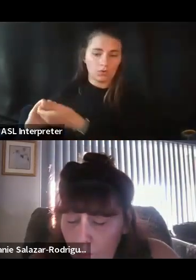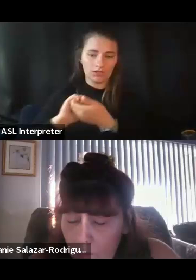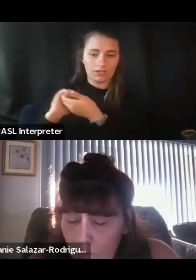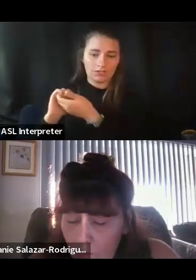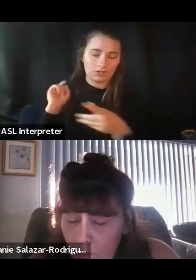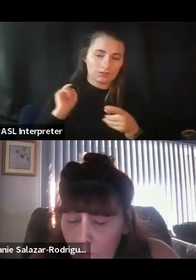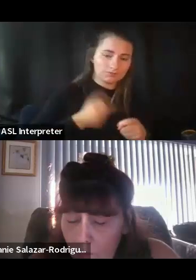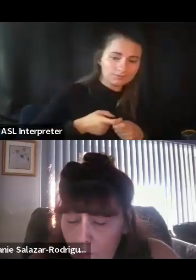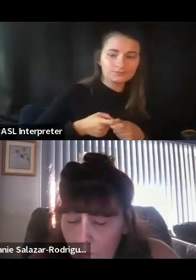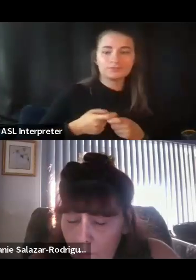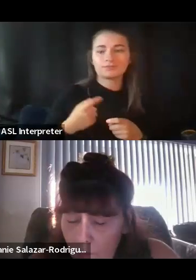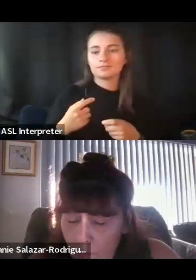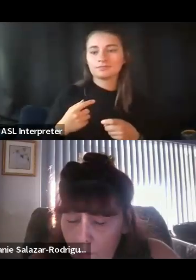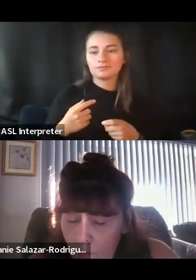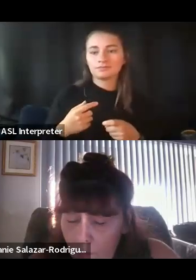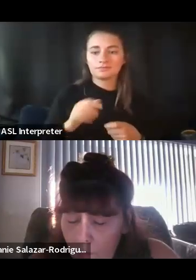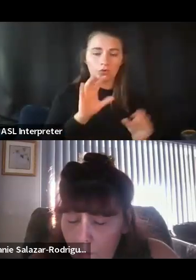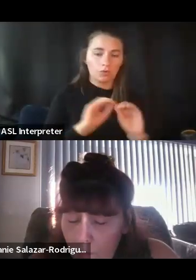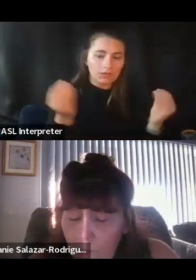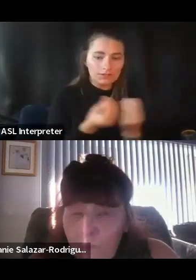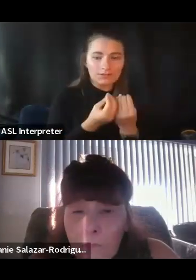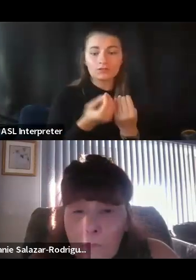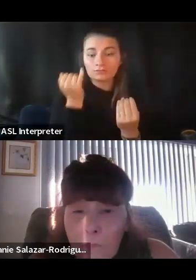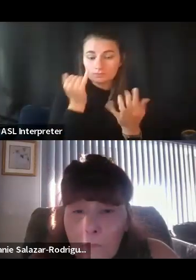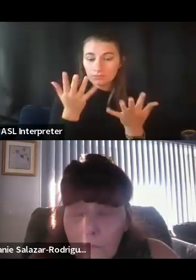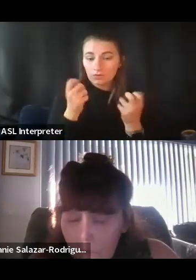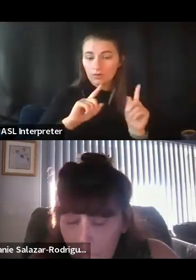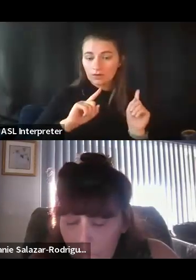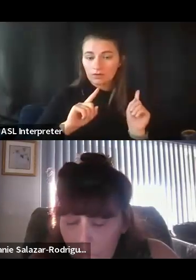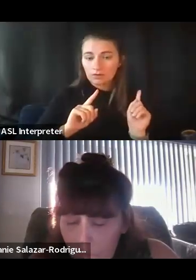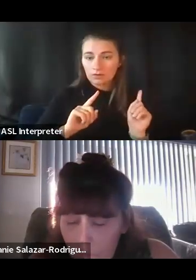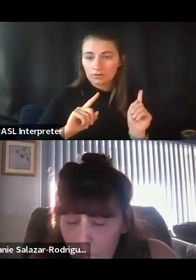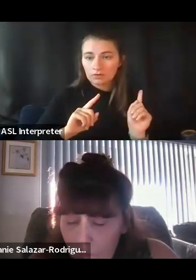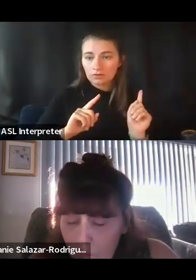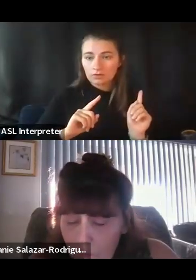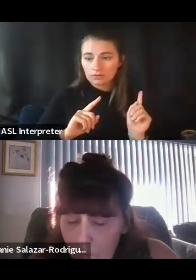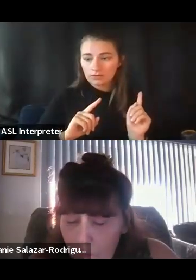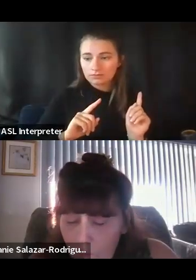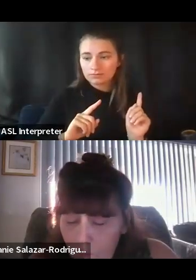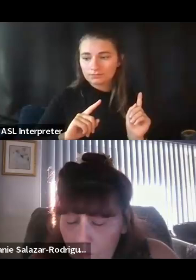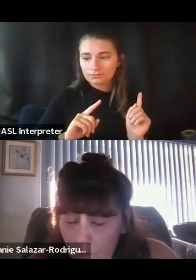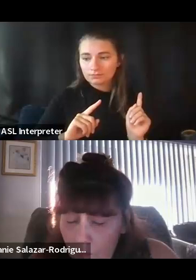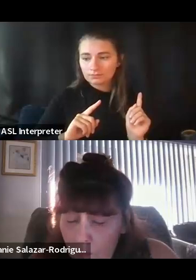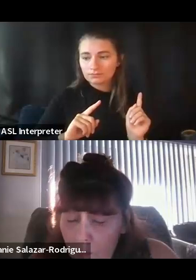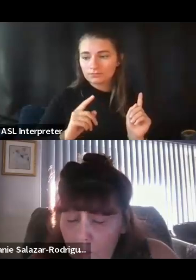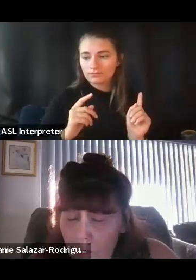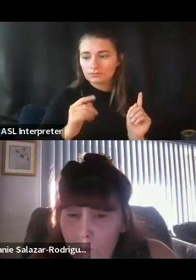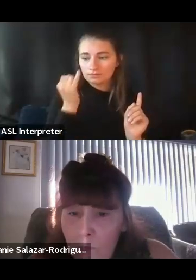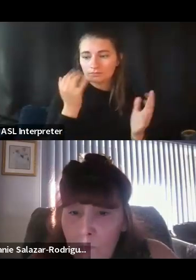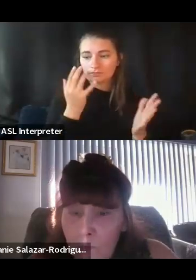organizations. And if you want to go to learn more about us, you can go to elgrupovida